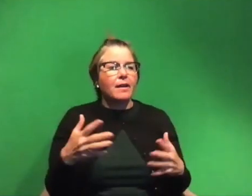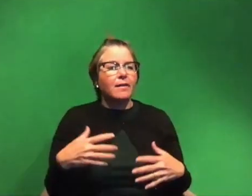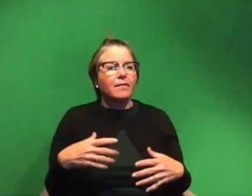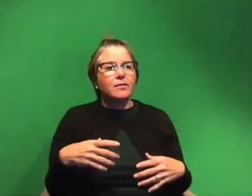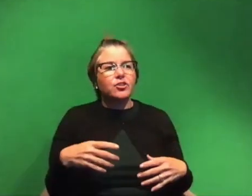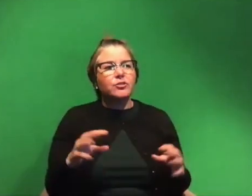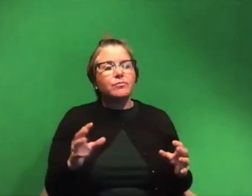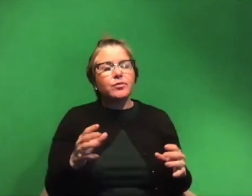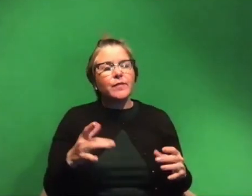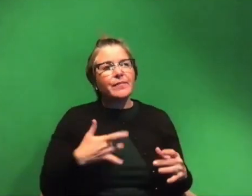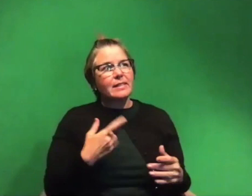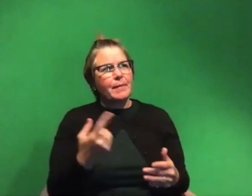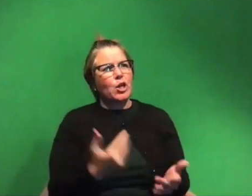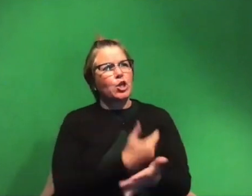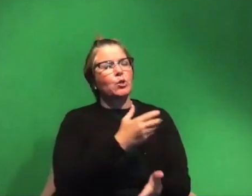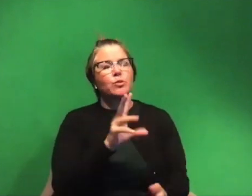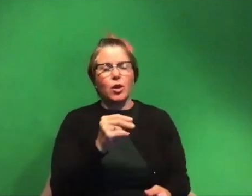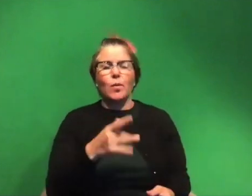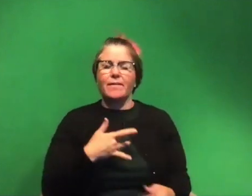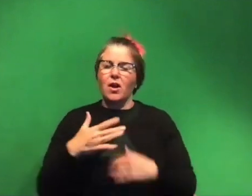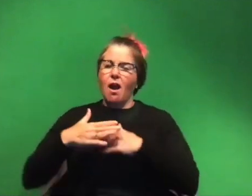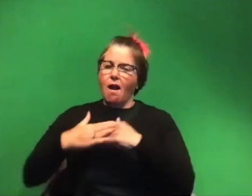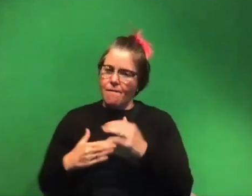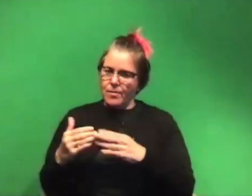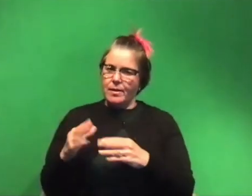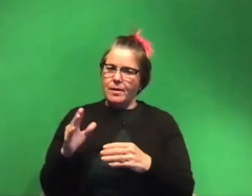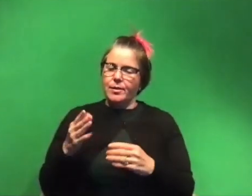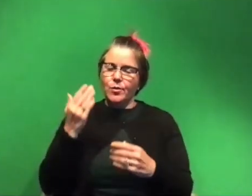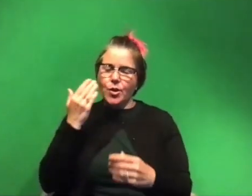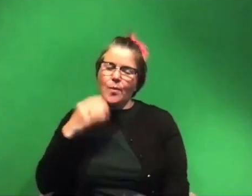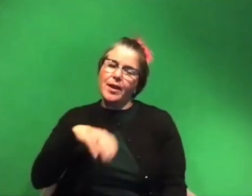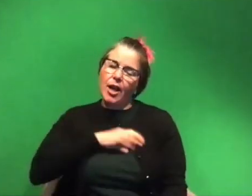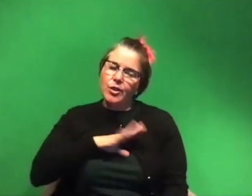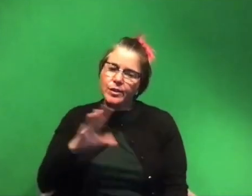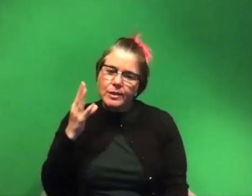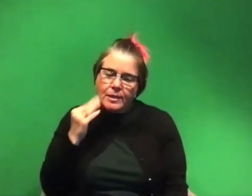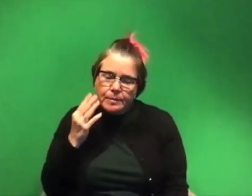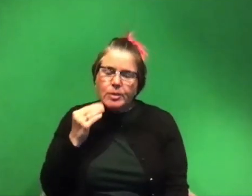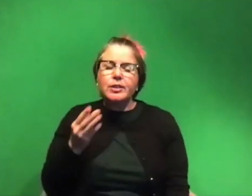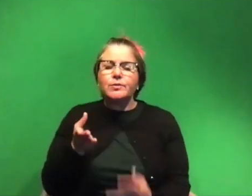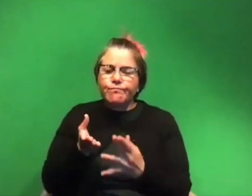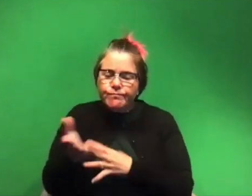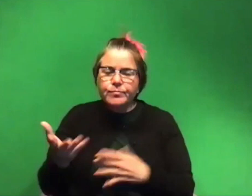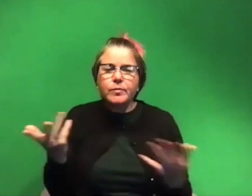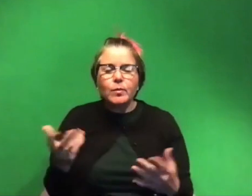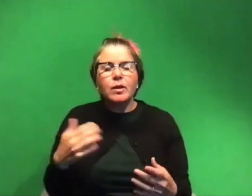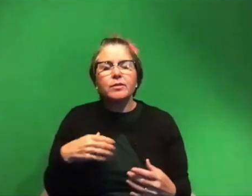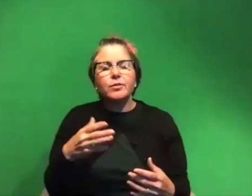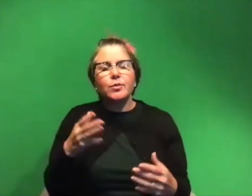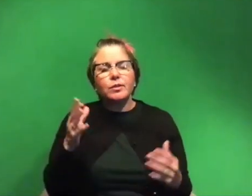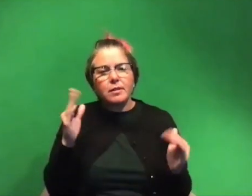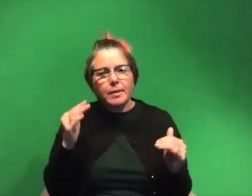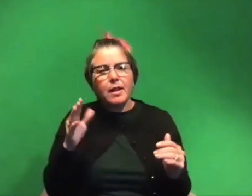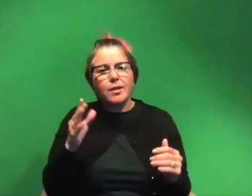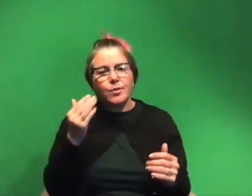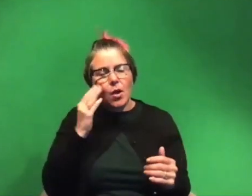feel something new you're watching it to feel comforted by it you know what the characters are going through you know what you're going to see but it's still you know it's also going to